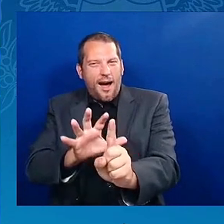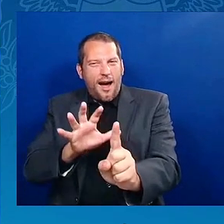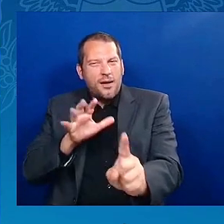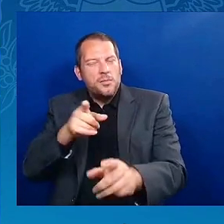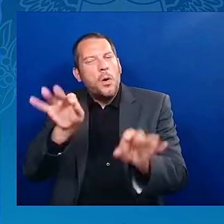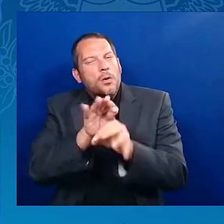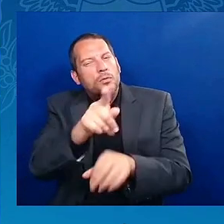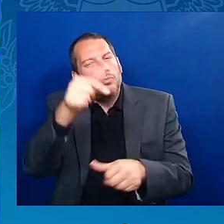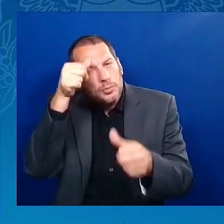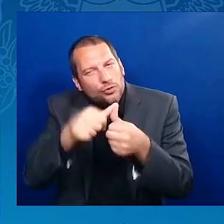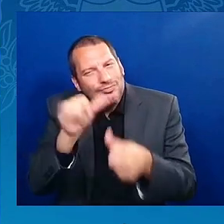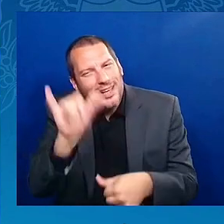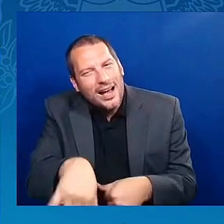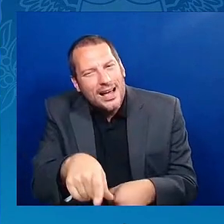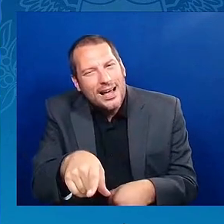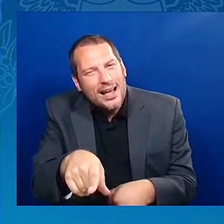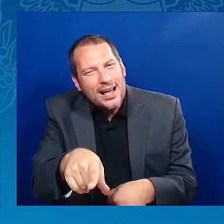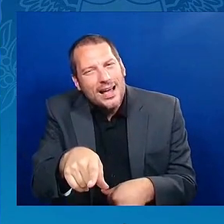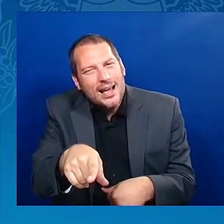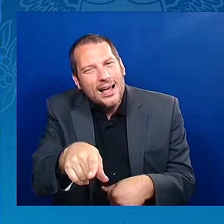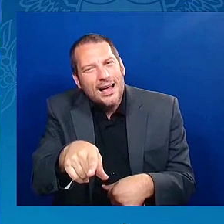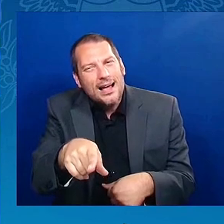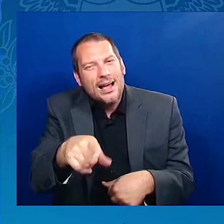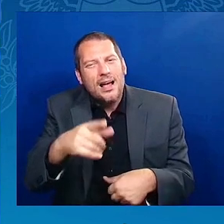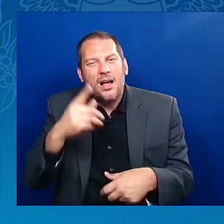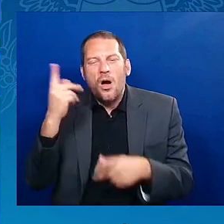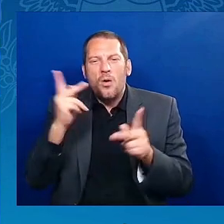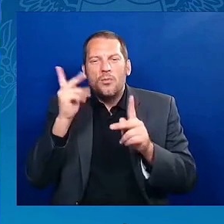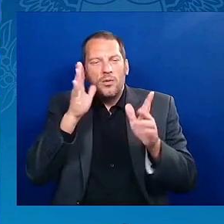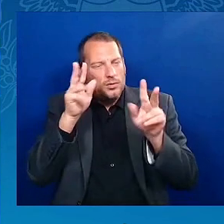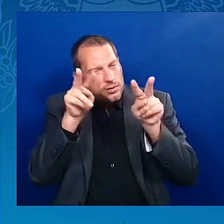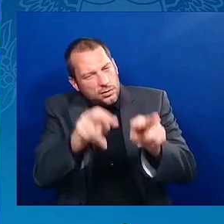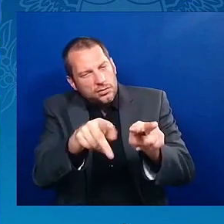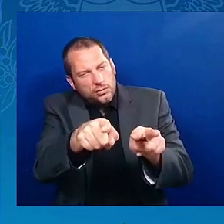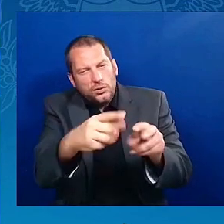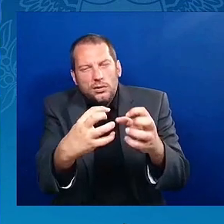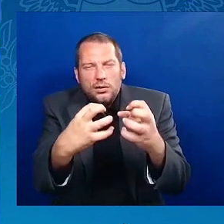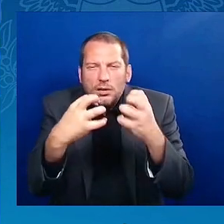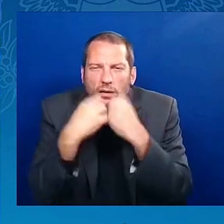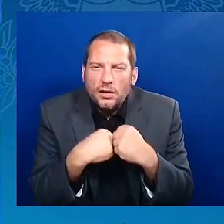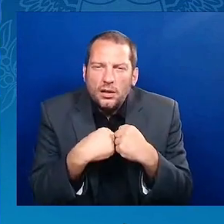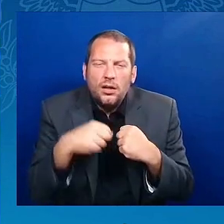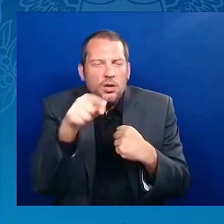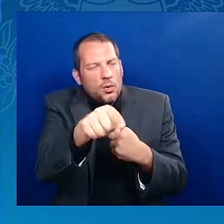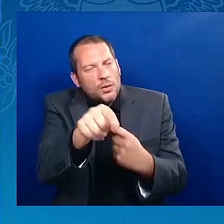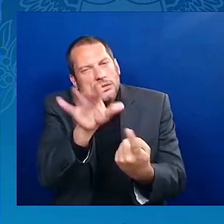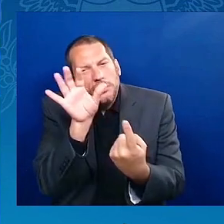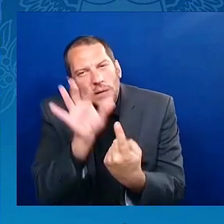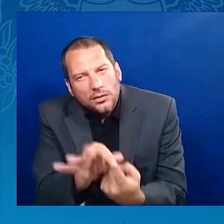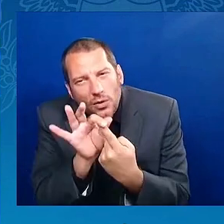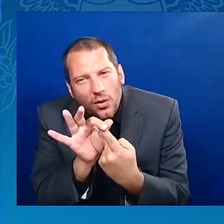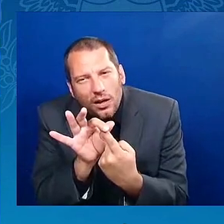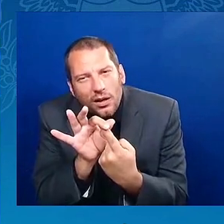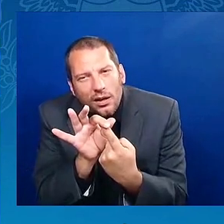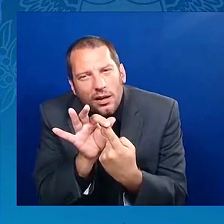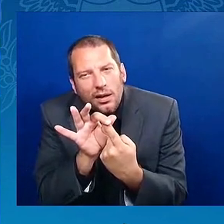you are and how much you have to give our country. We need you.